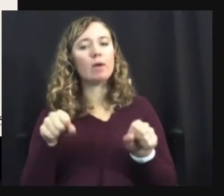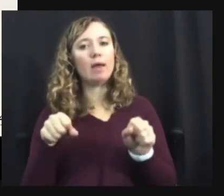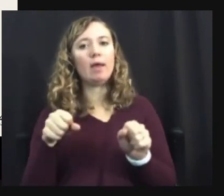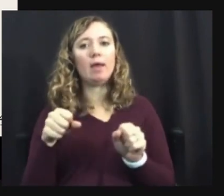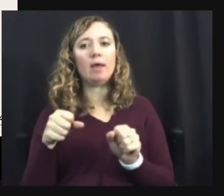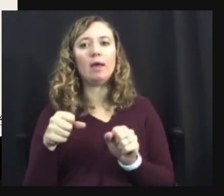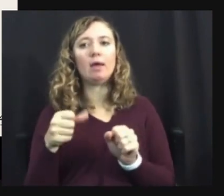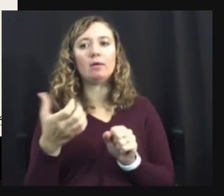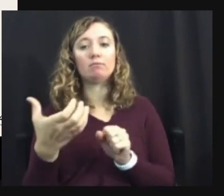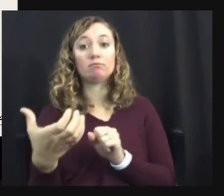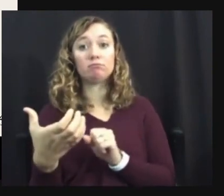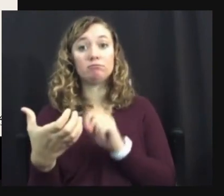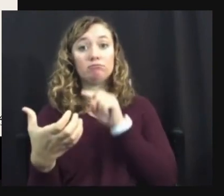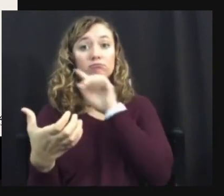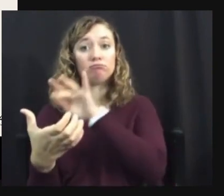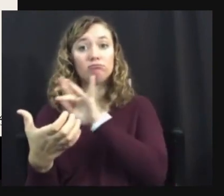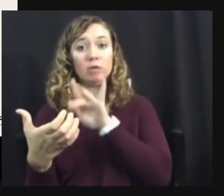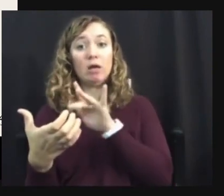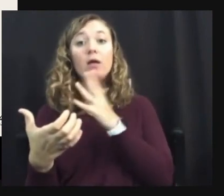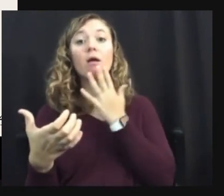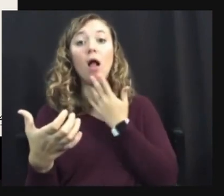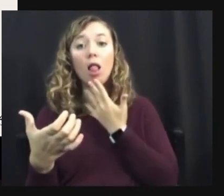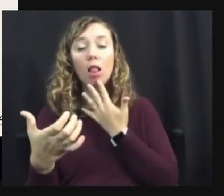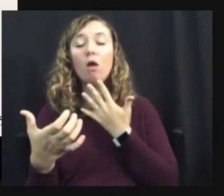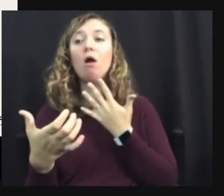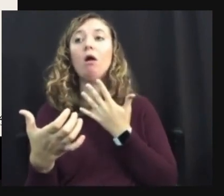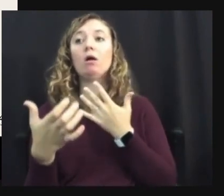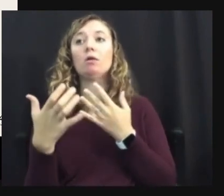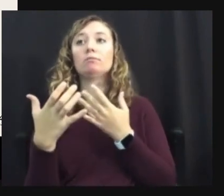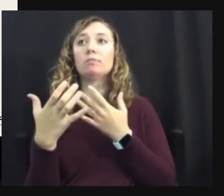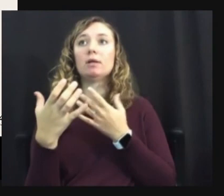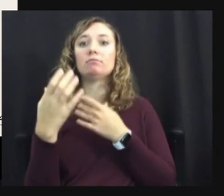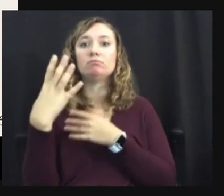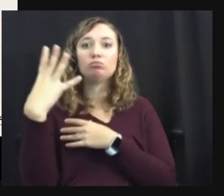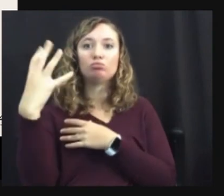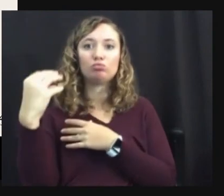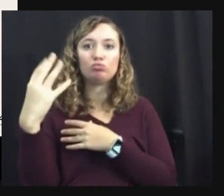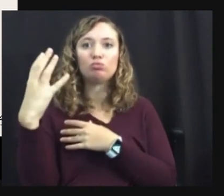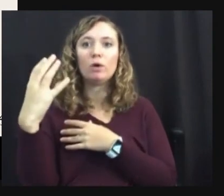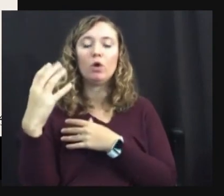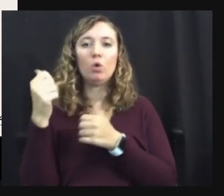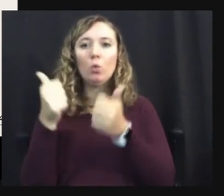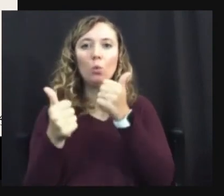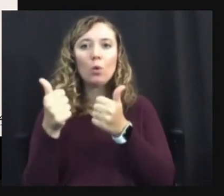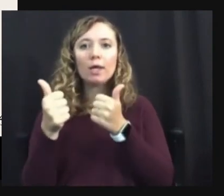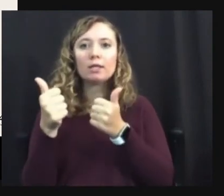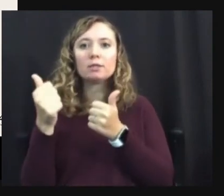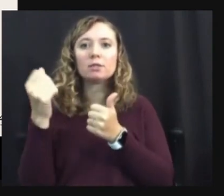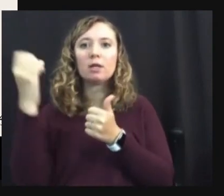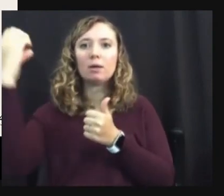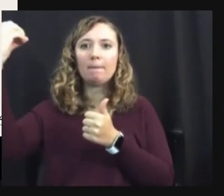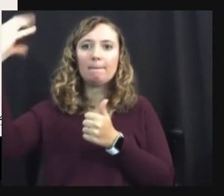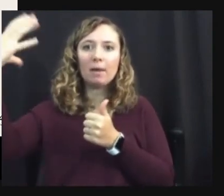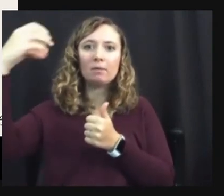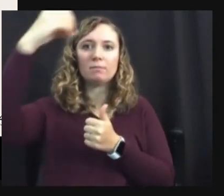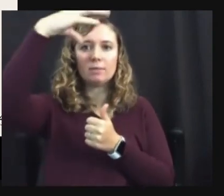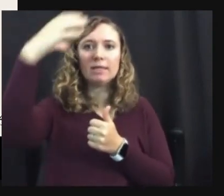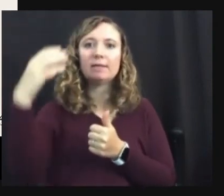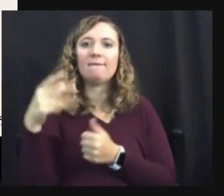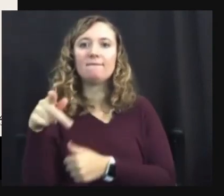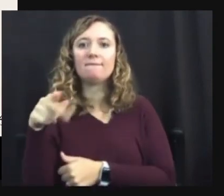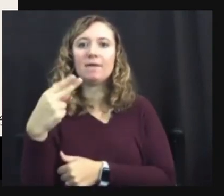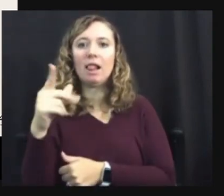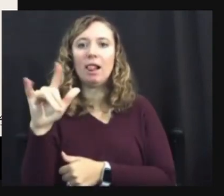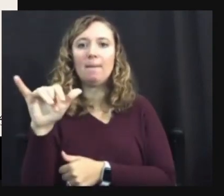the color of the lighting, the amount of the lighting, which bulbs light up. It's Philips Hue system. I love it. It's